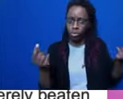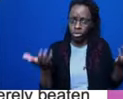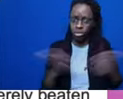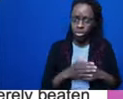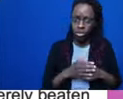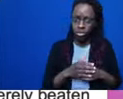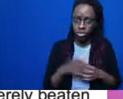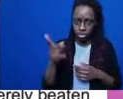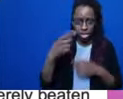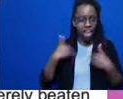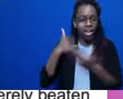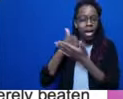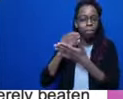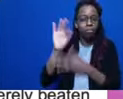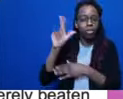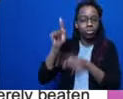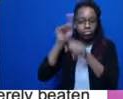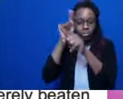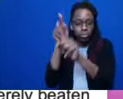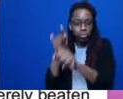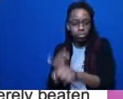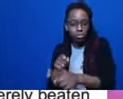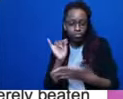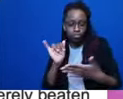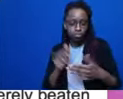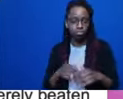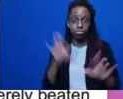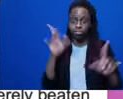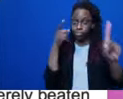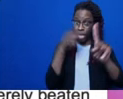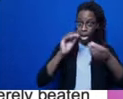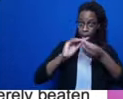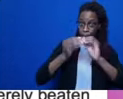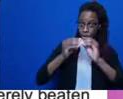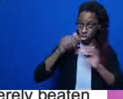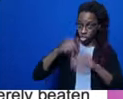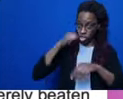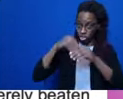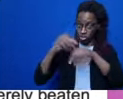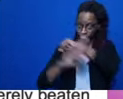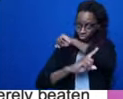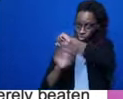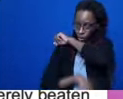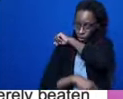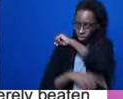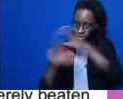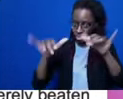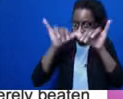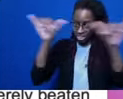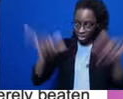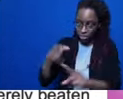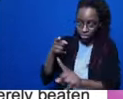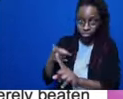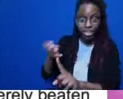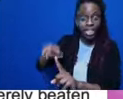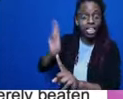significant number of girls in the criminal punishment system have prior histories of sexual and physical abuse. And they come from families